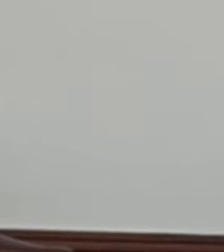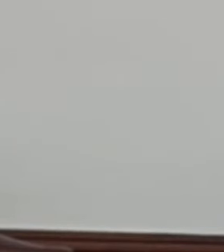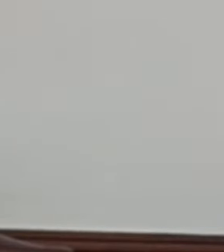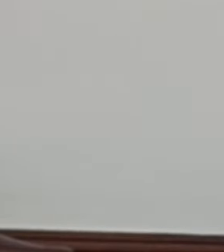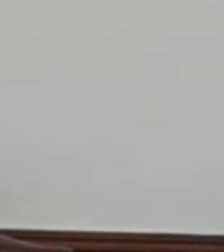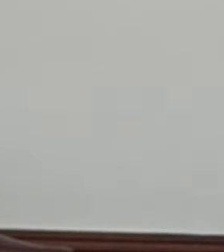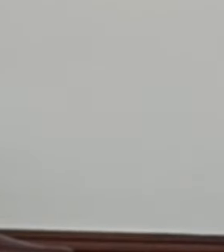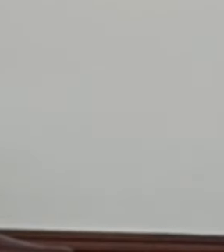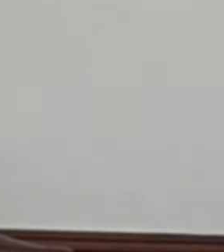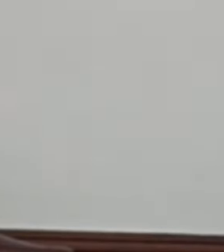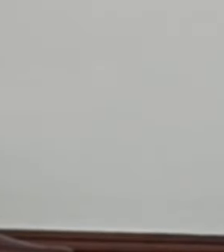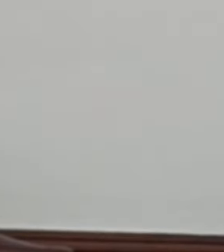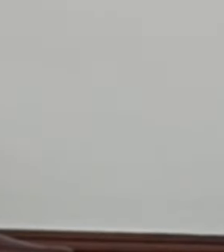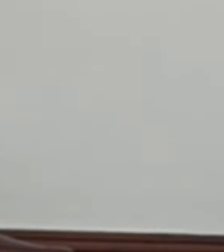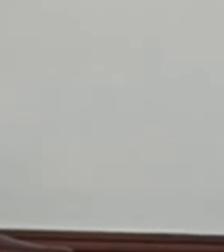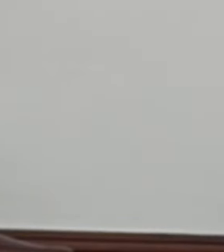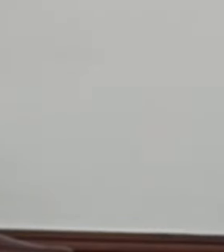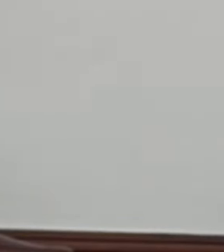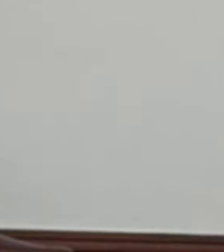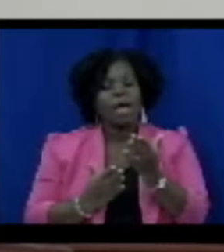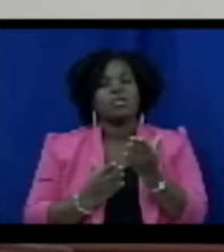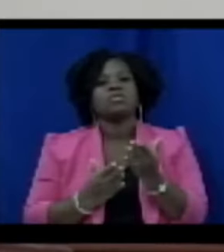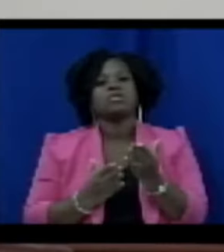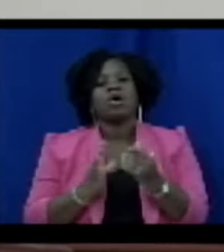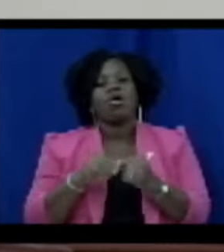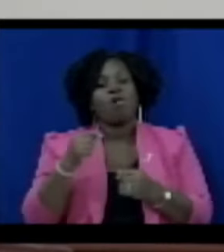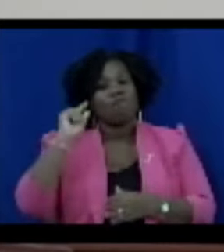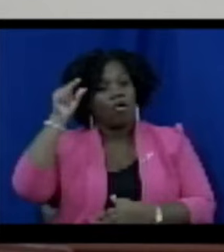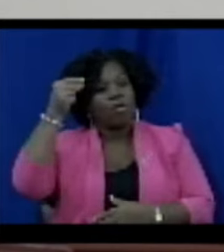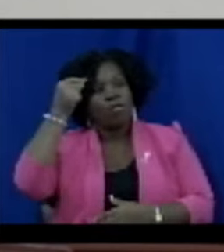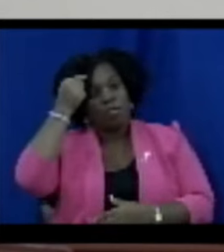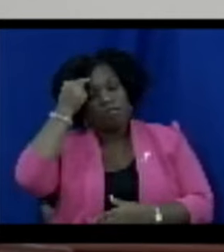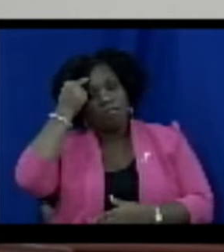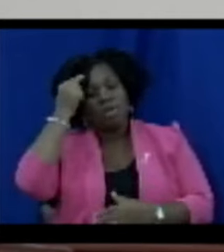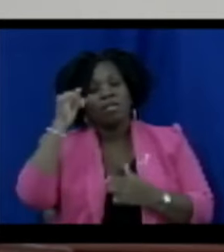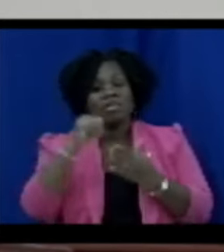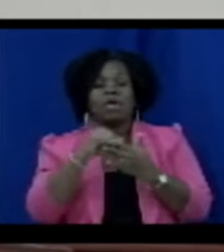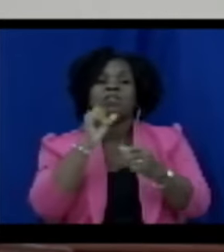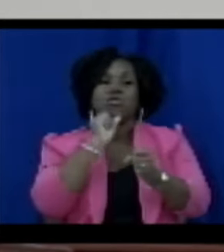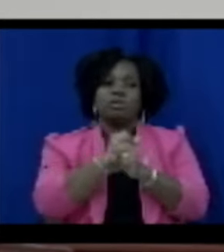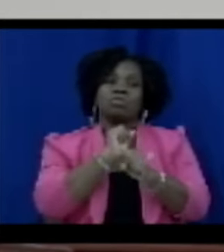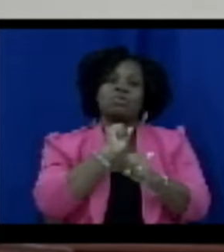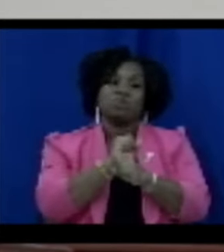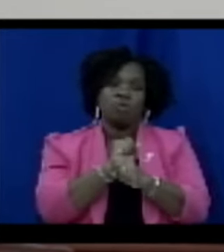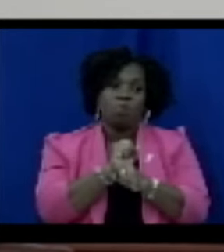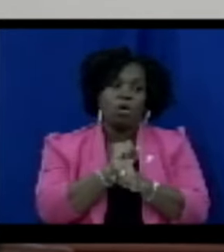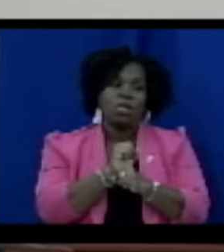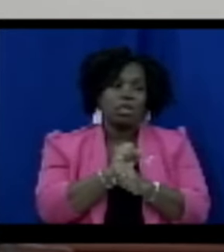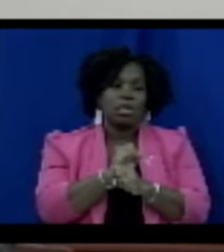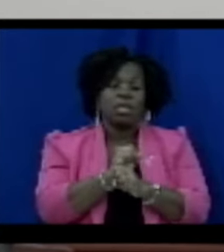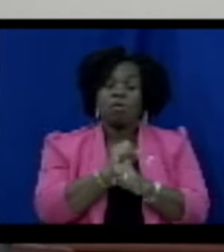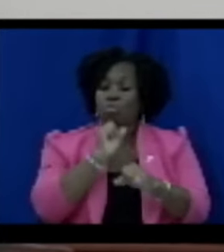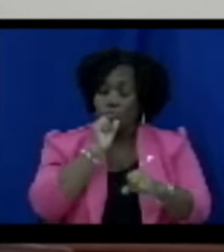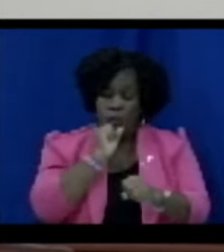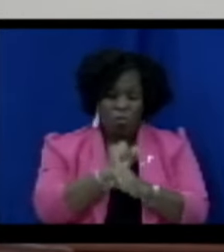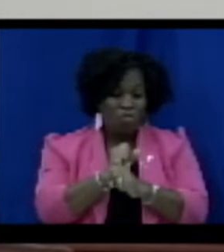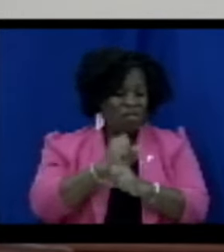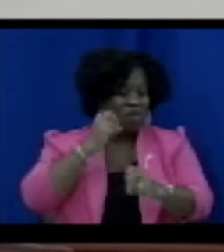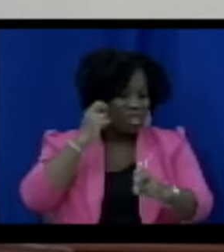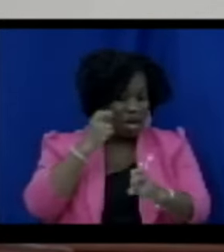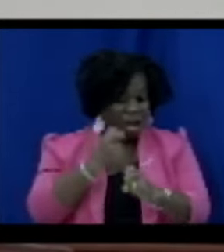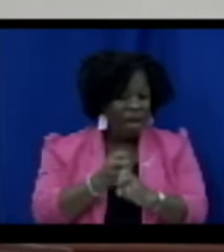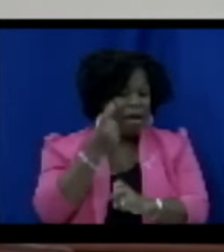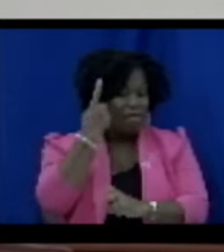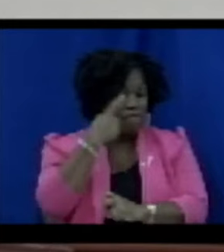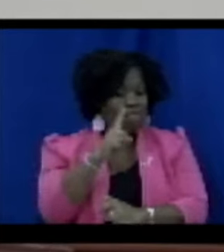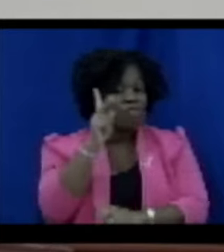that this has been a part of a government that is working and working tremendously hard on